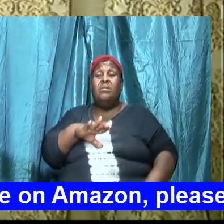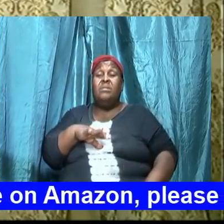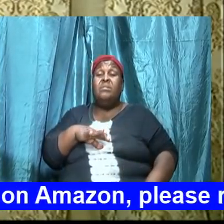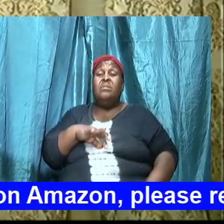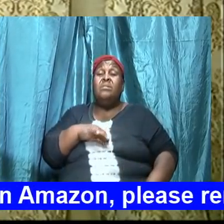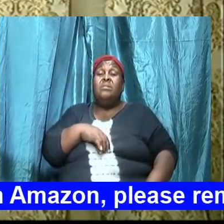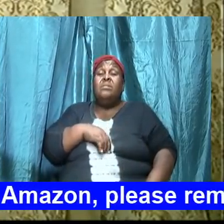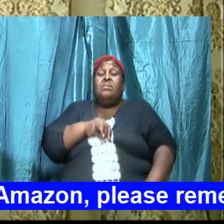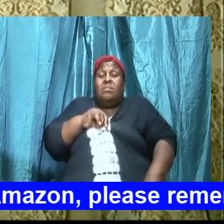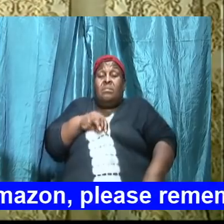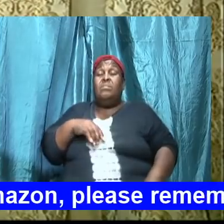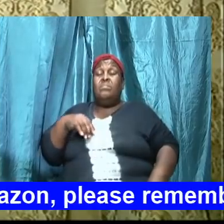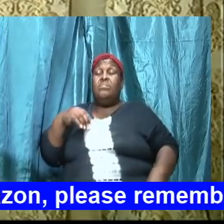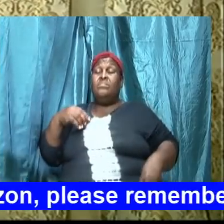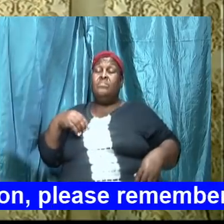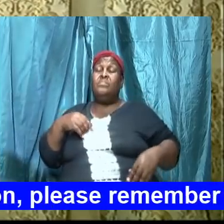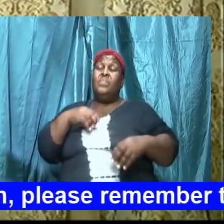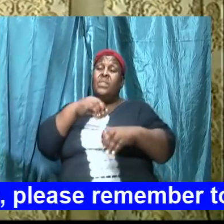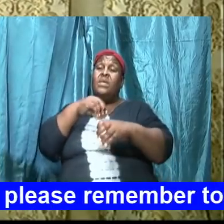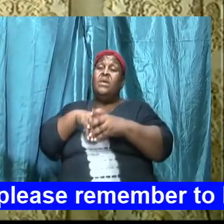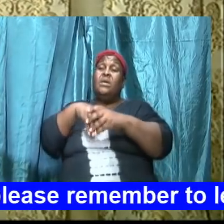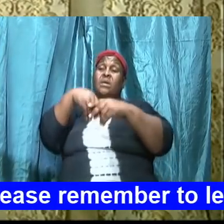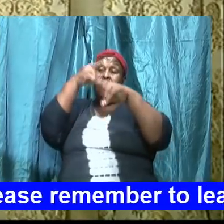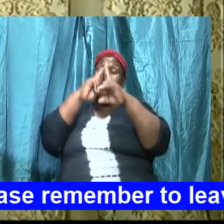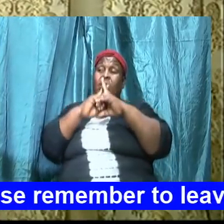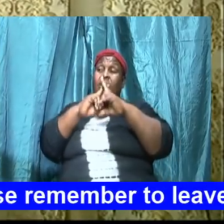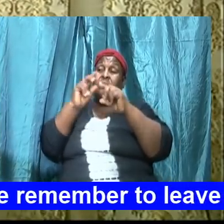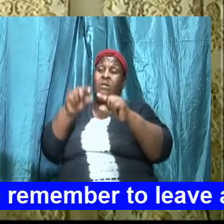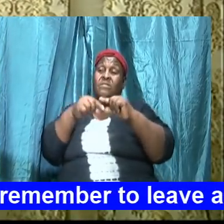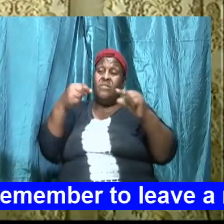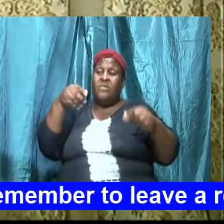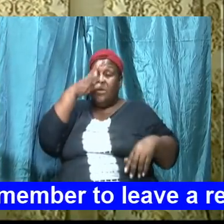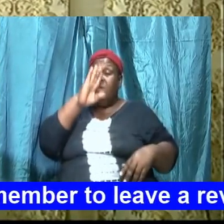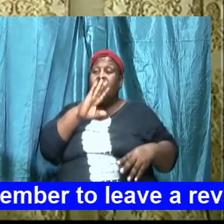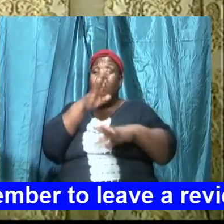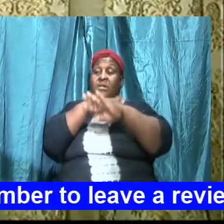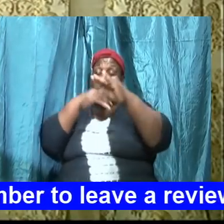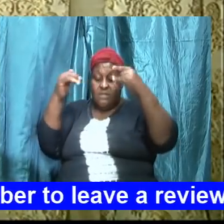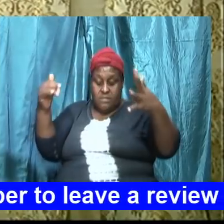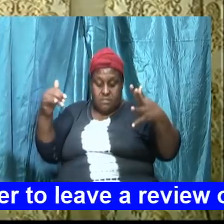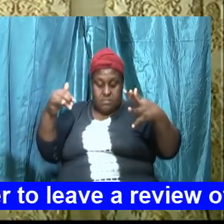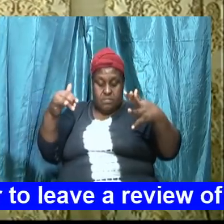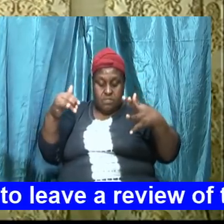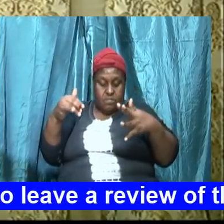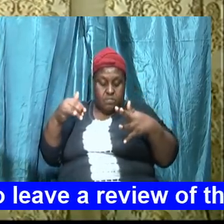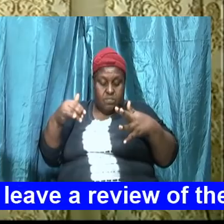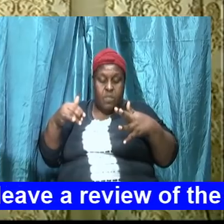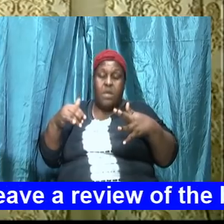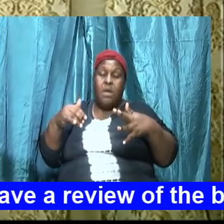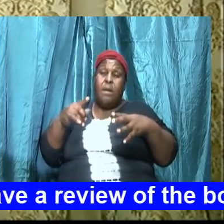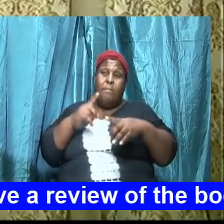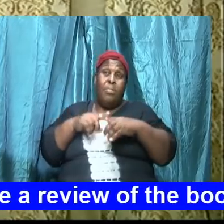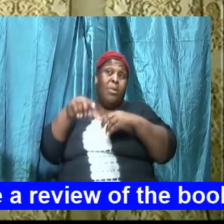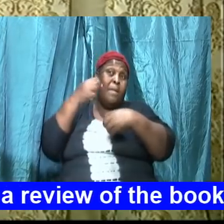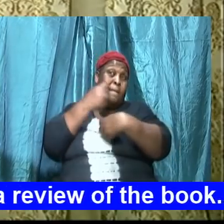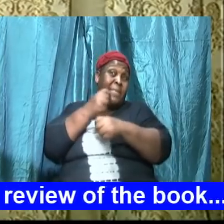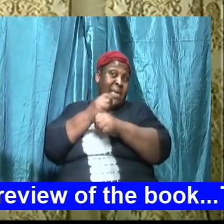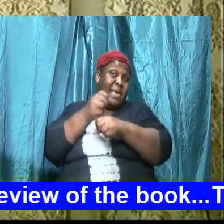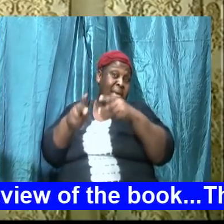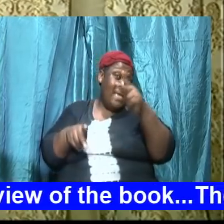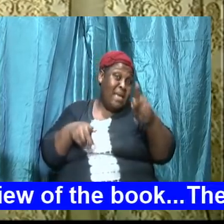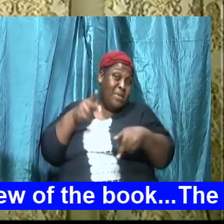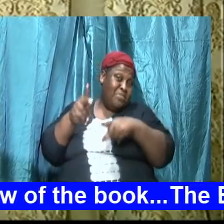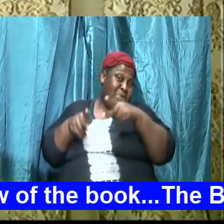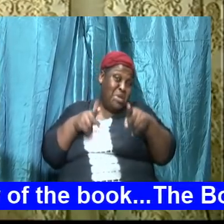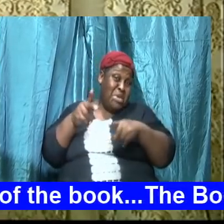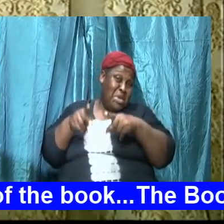when they are doing that in honor of the great God of heaven but allow folks to go on